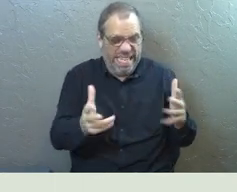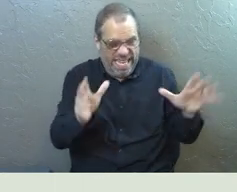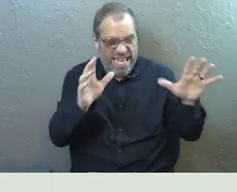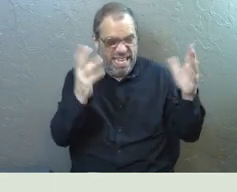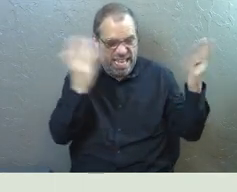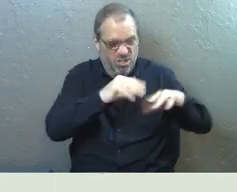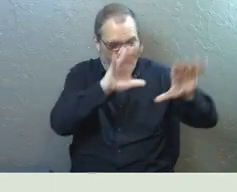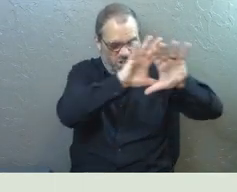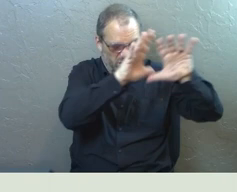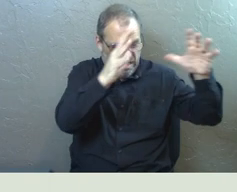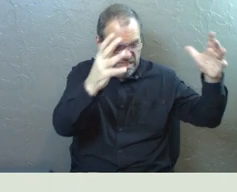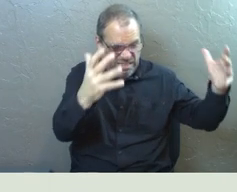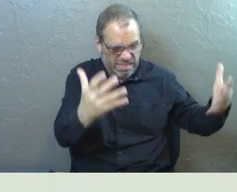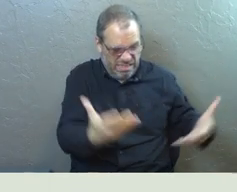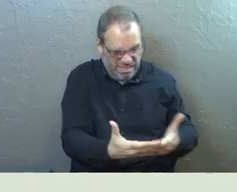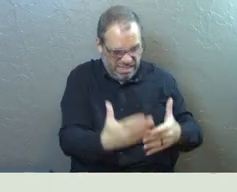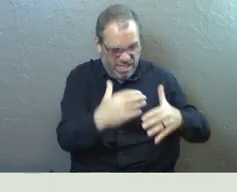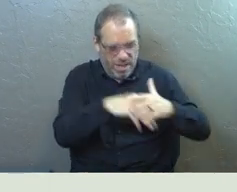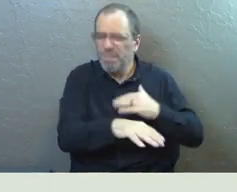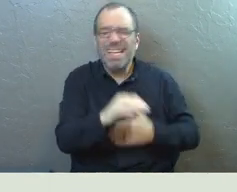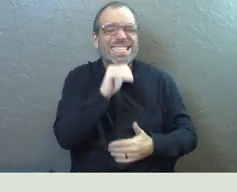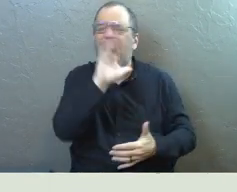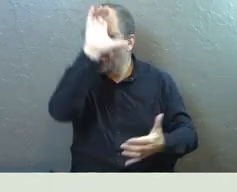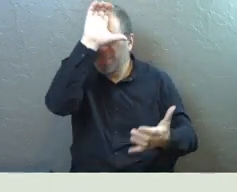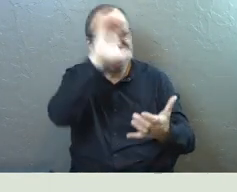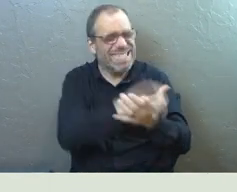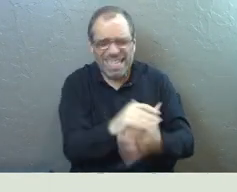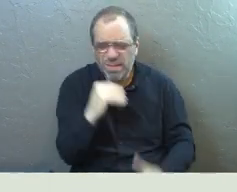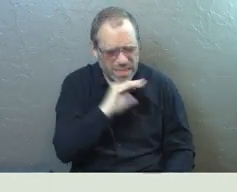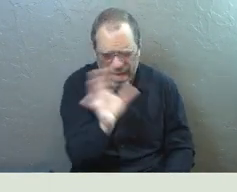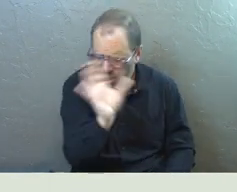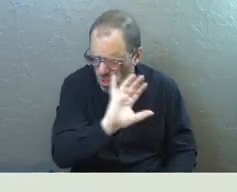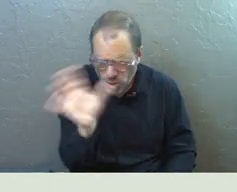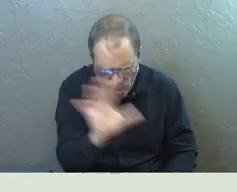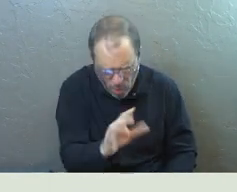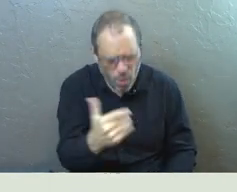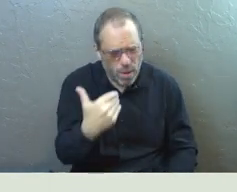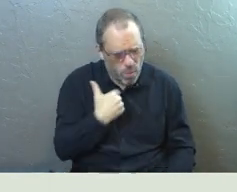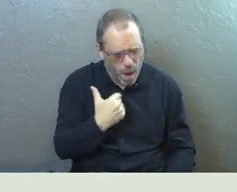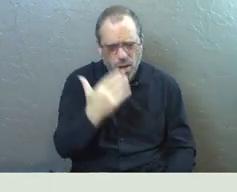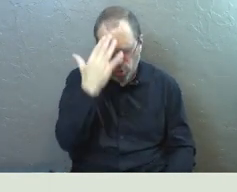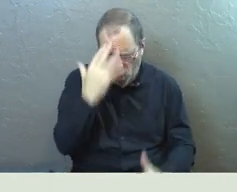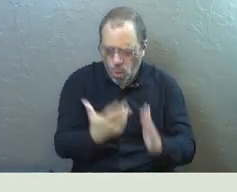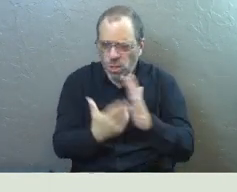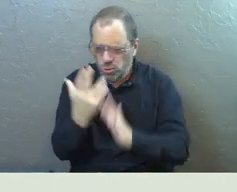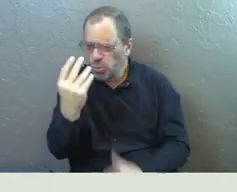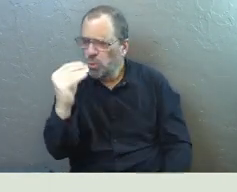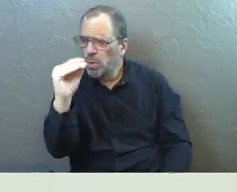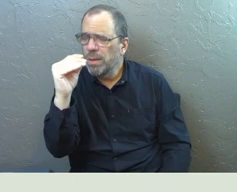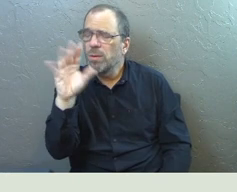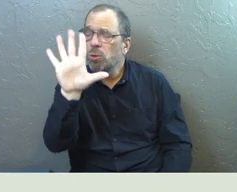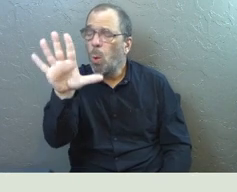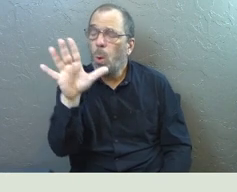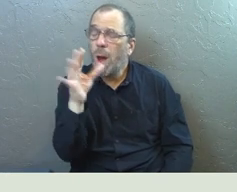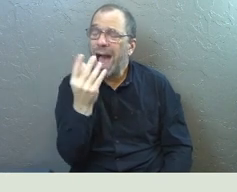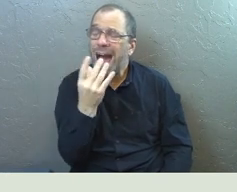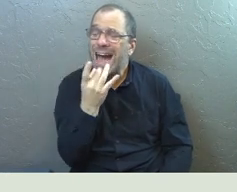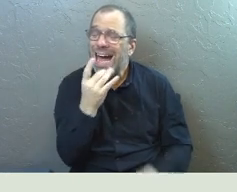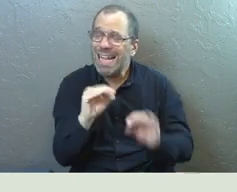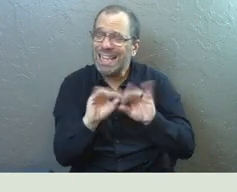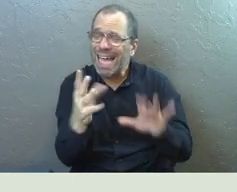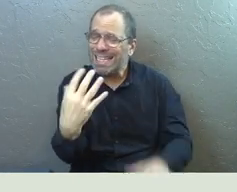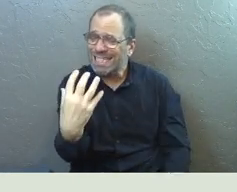enter into it. God, we don't want to believe the lies that the darkness teaches us. We want to know the truth that your light shows us.